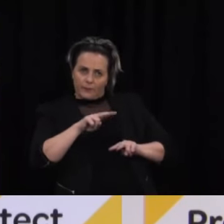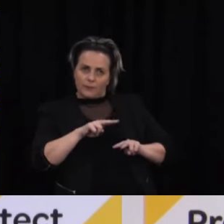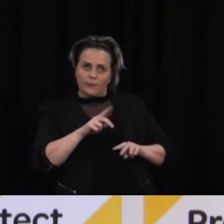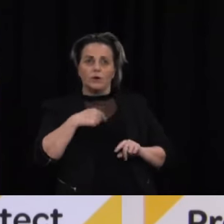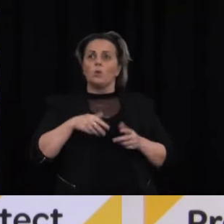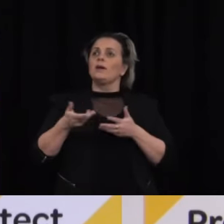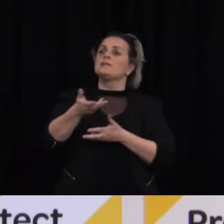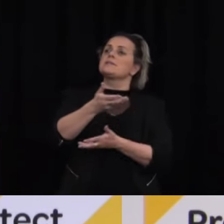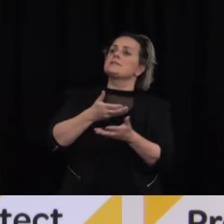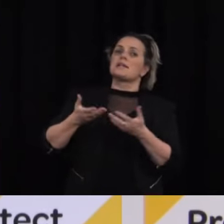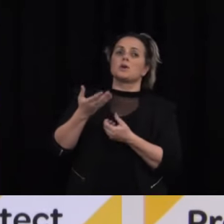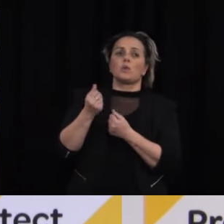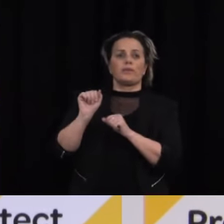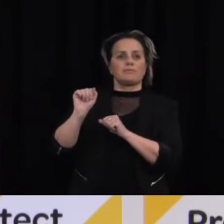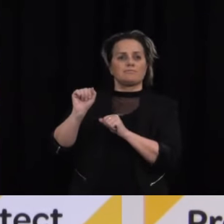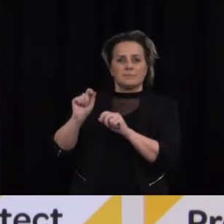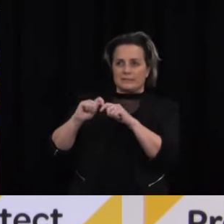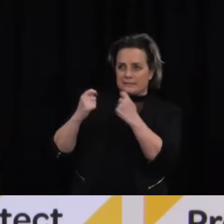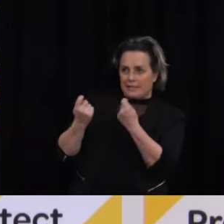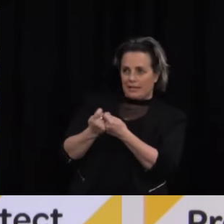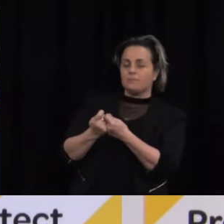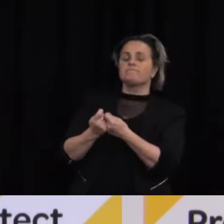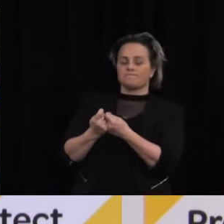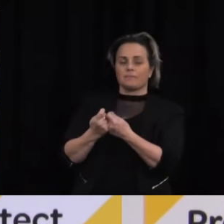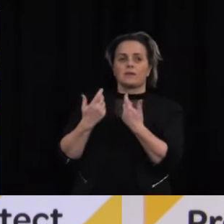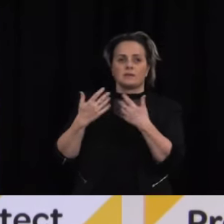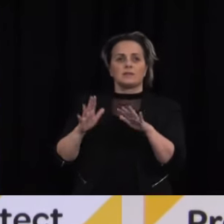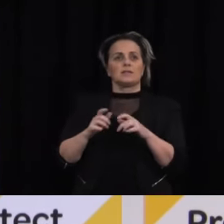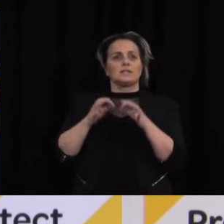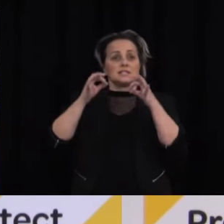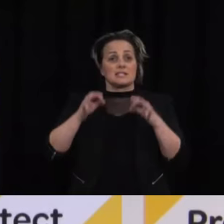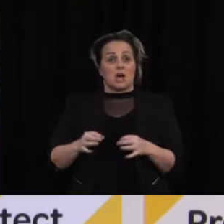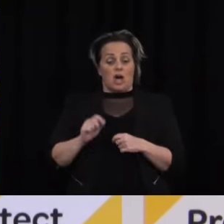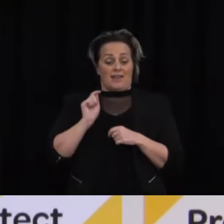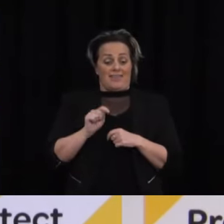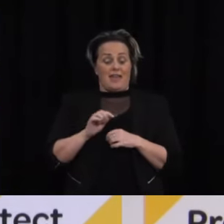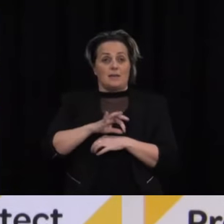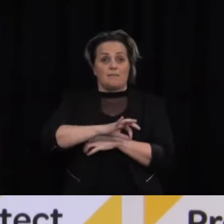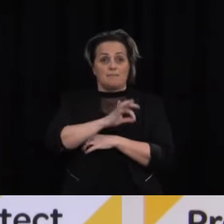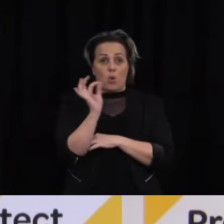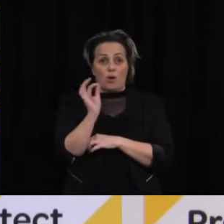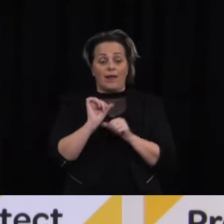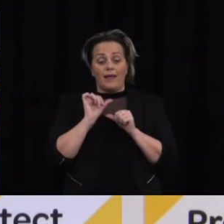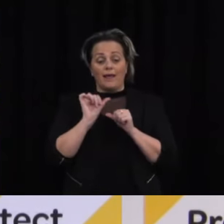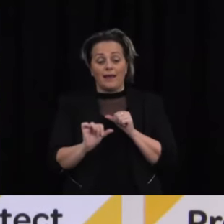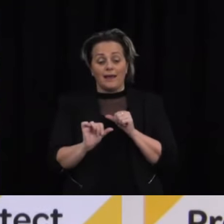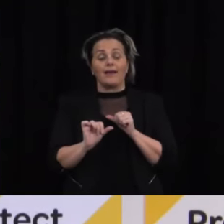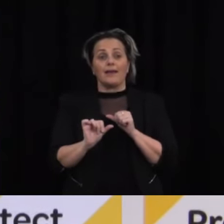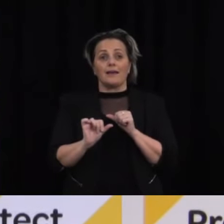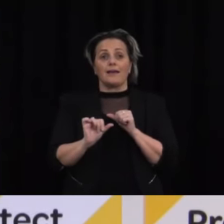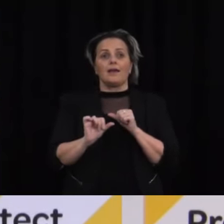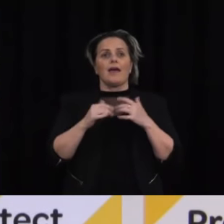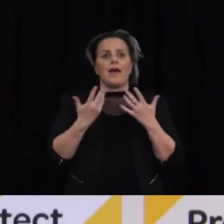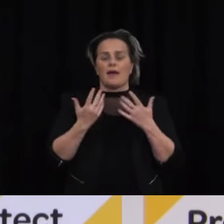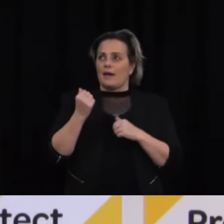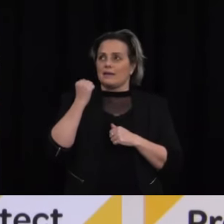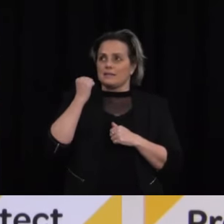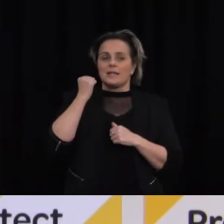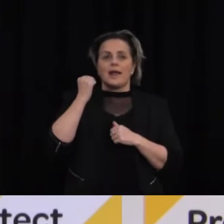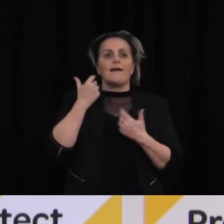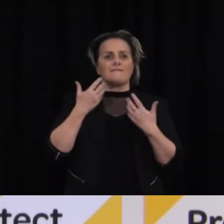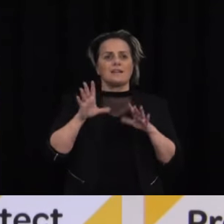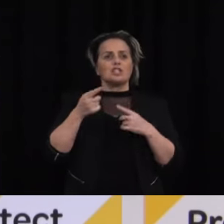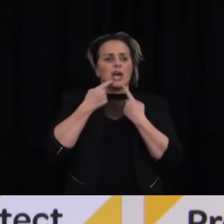and made the decision and got in place that morning the testing and then announced it yesterday morning, yesterday